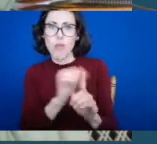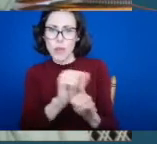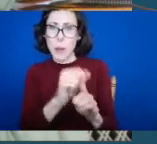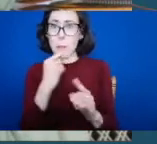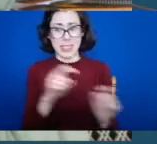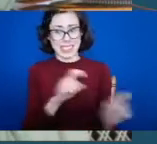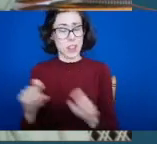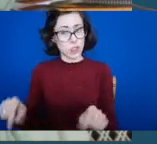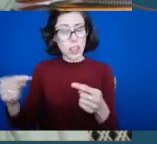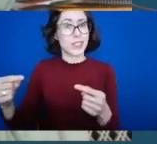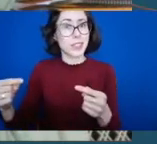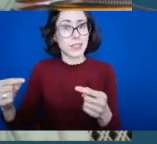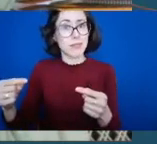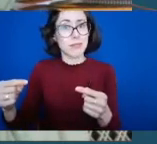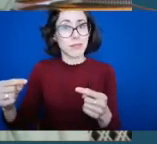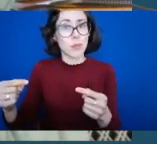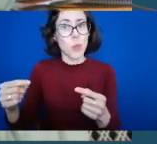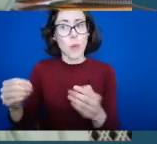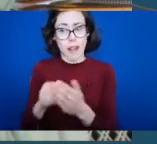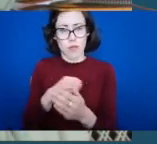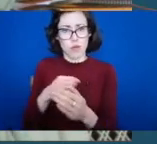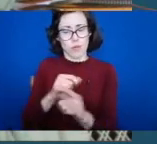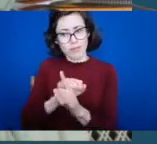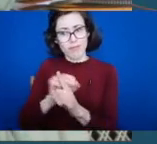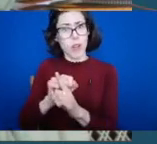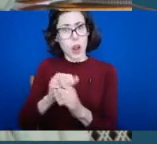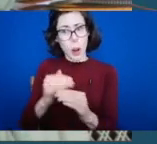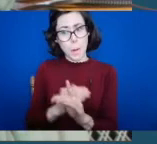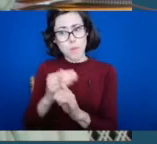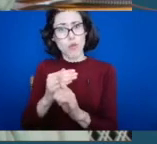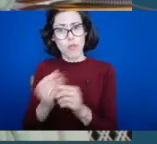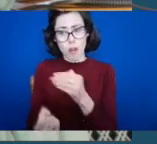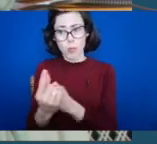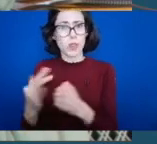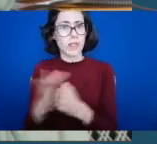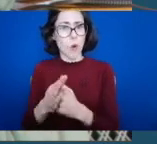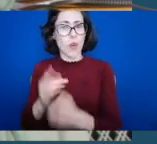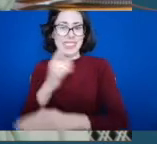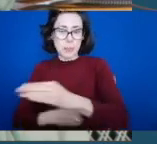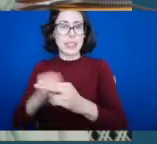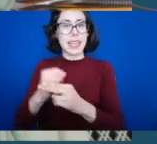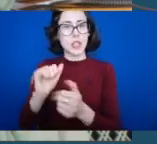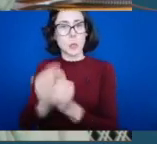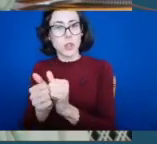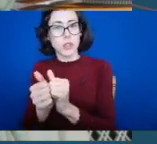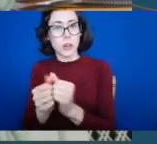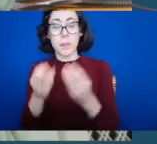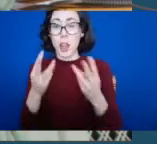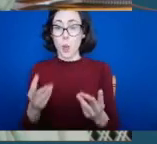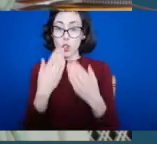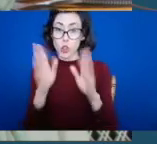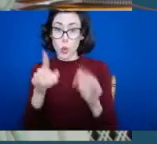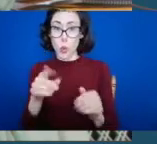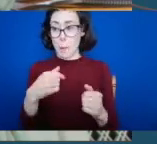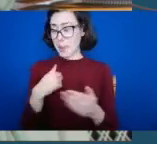with disabilities in sport. And I want to assure you as Minister my own support in addressing those challenges. One